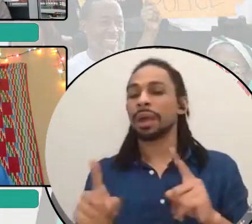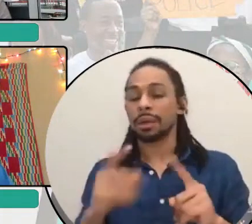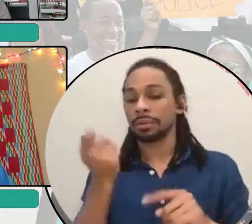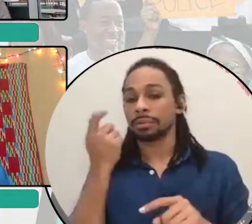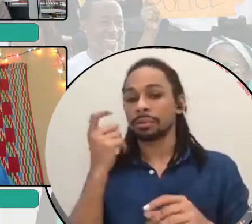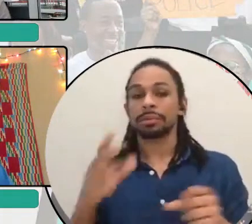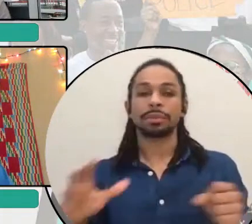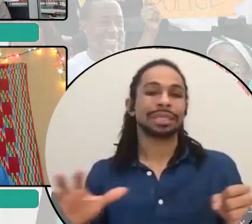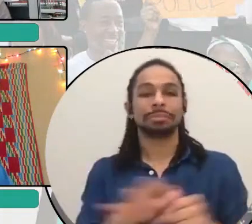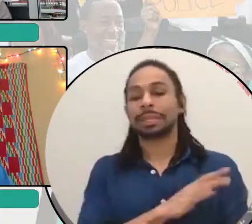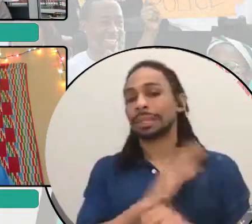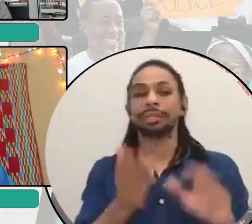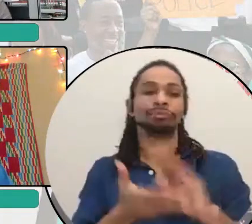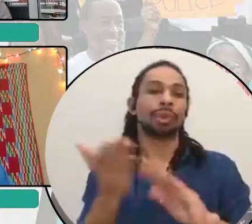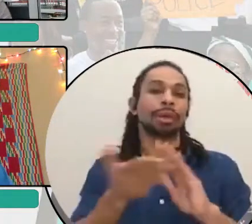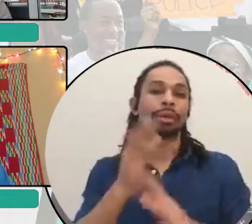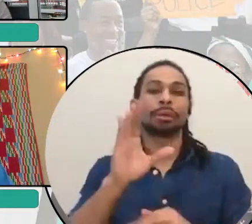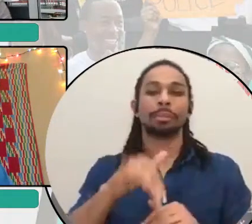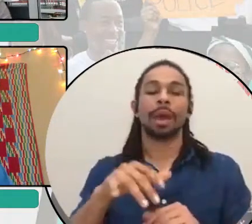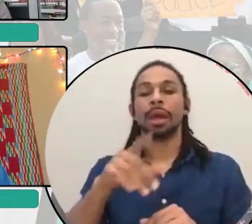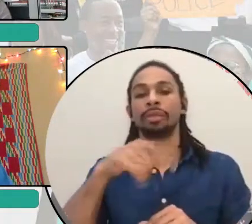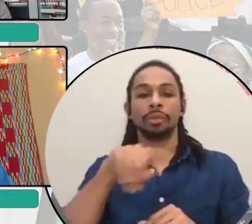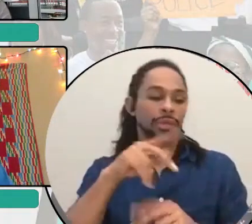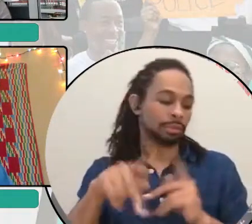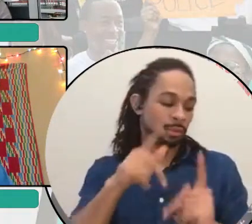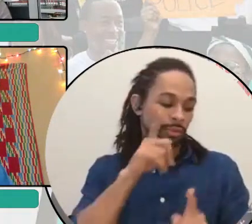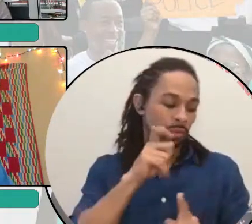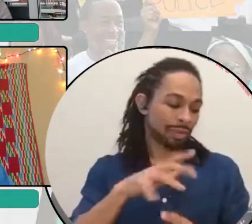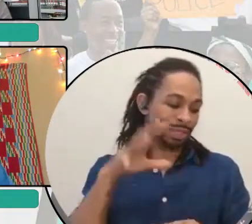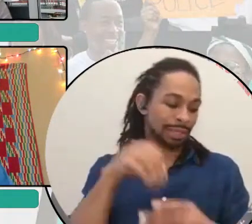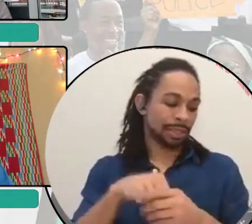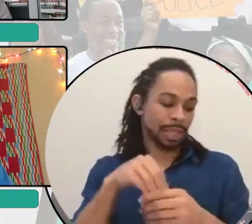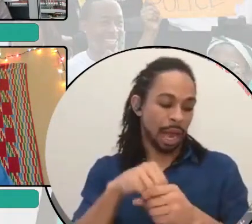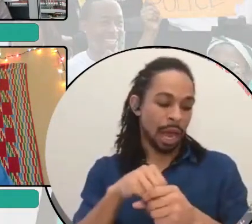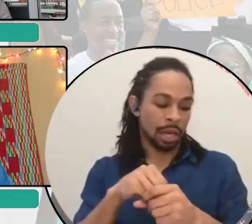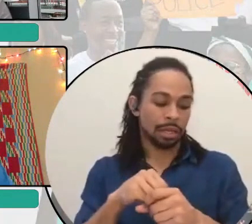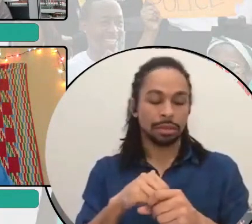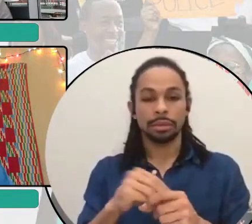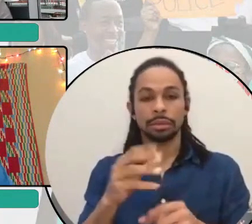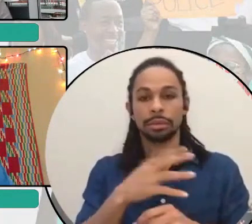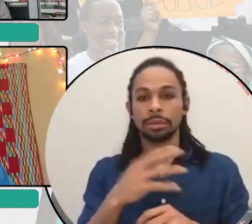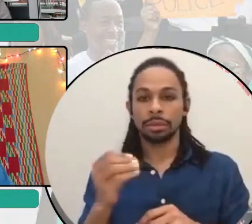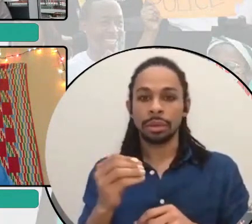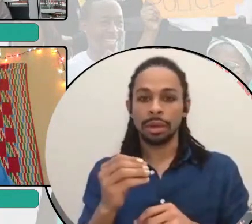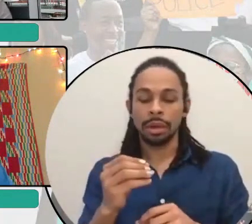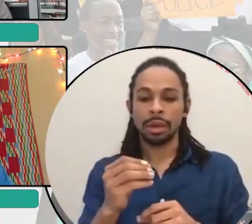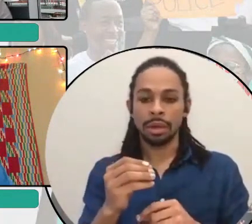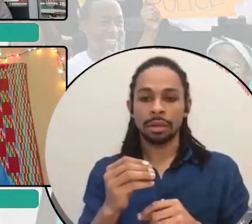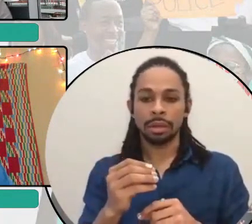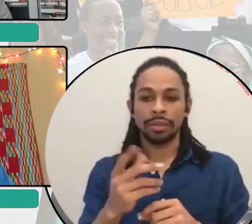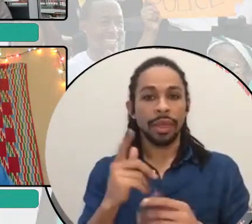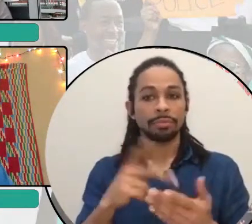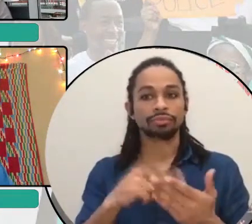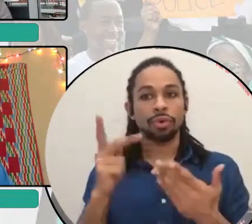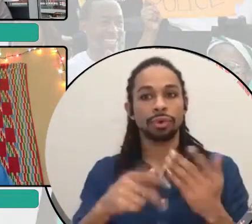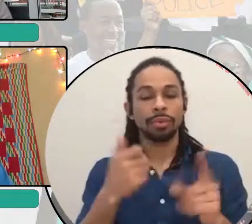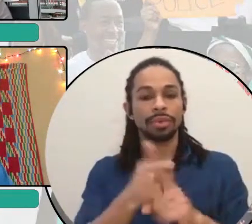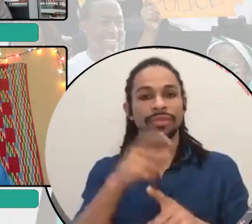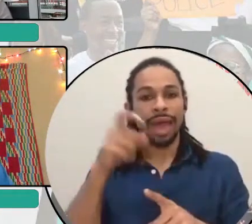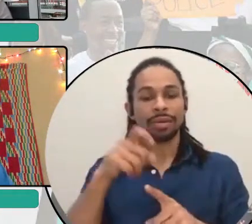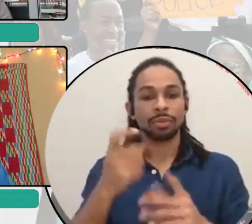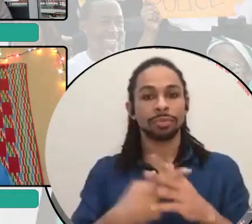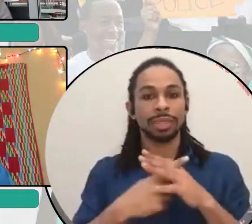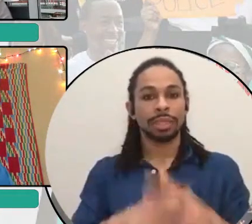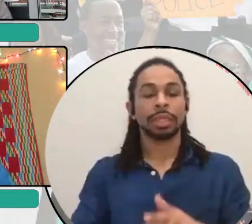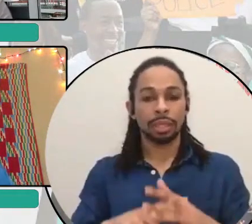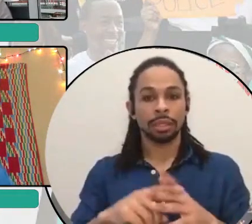um, by those inside. And, um, really the, the program had to begin because